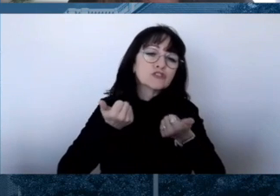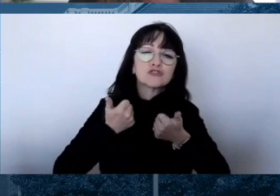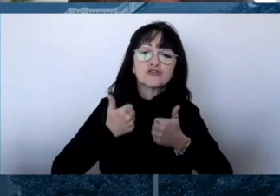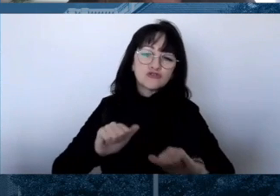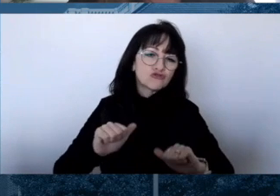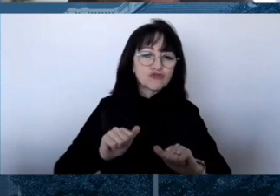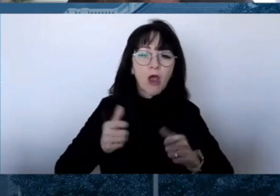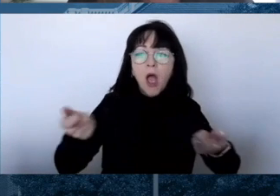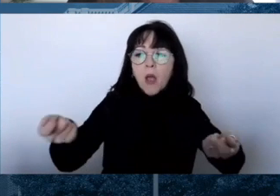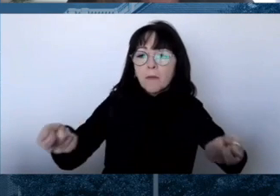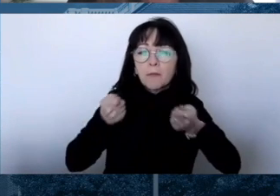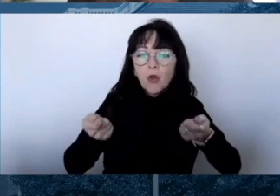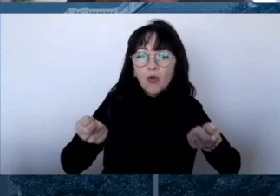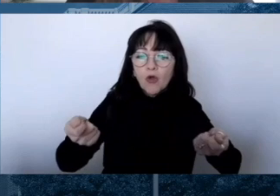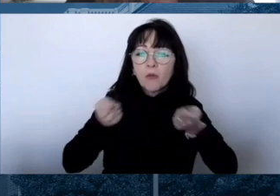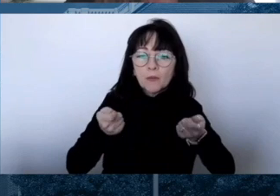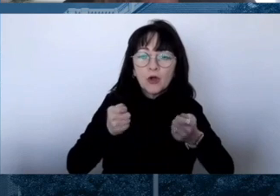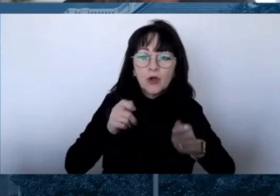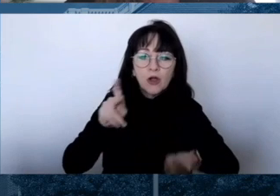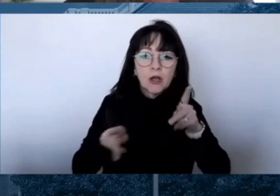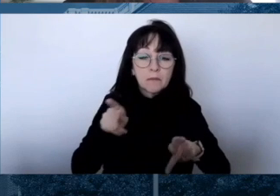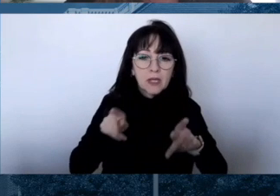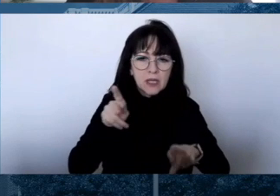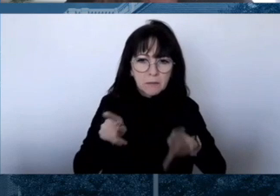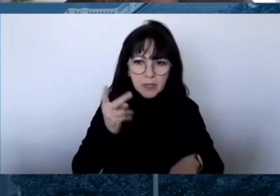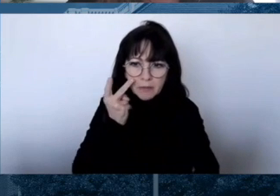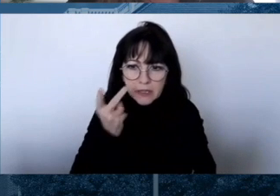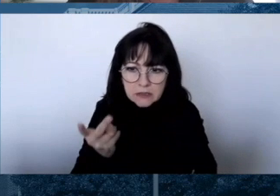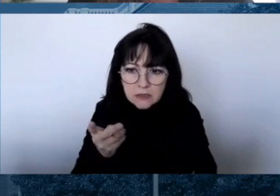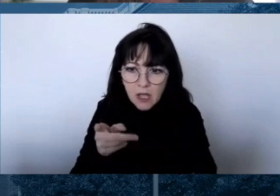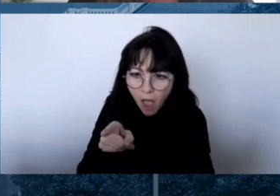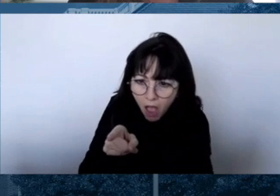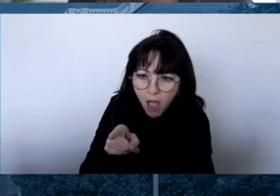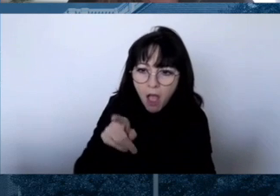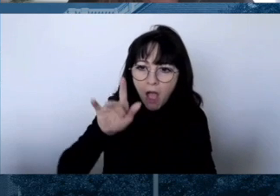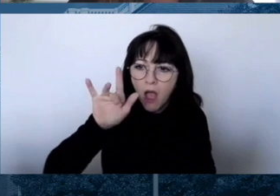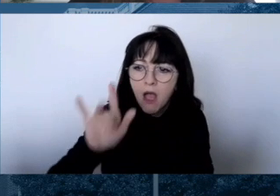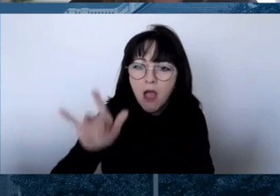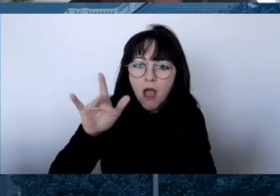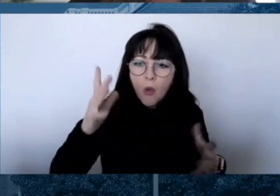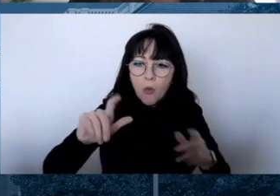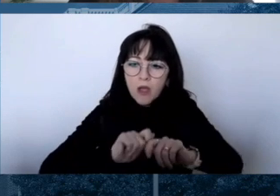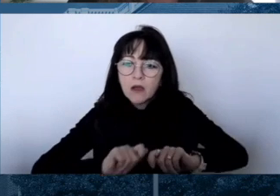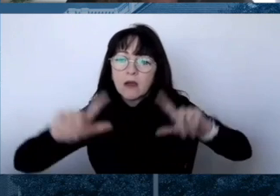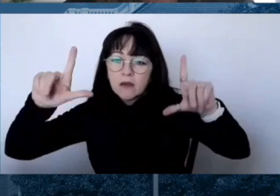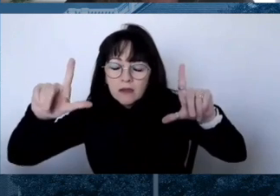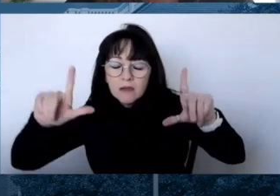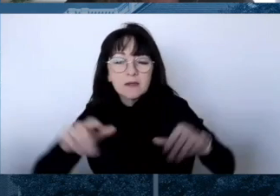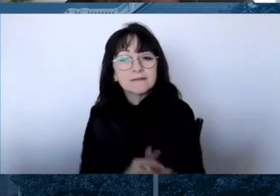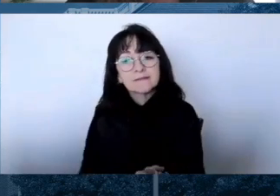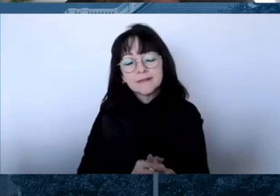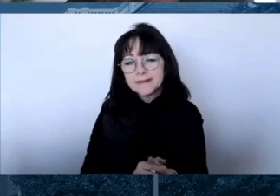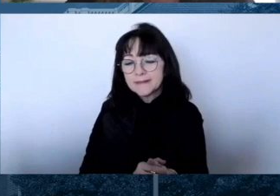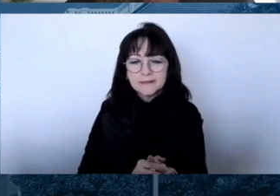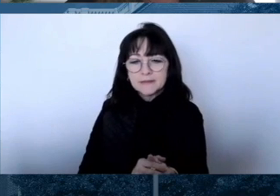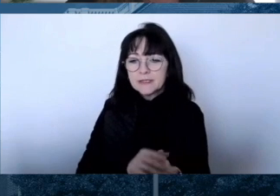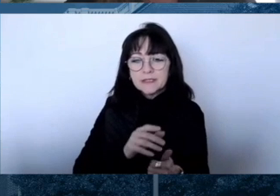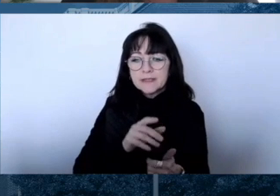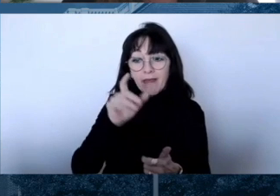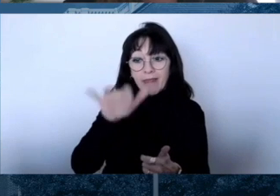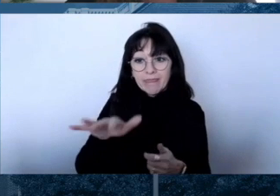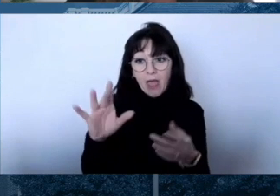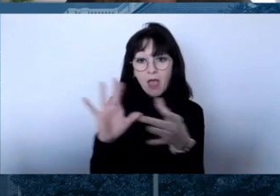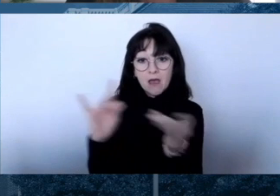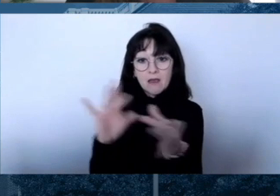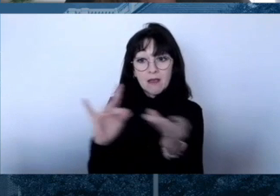to make us click on them. Another area of misinformation is quotations, where the beginning or end or